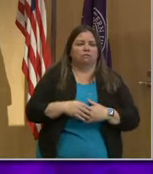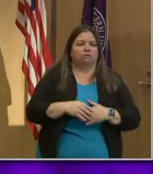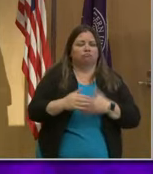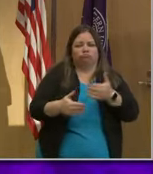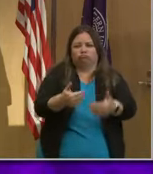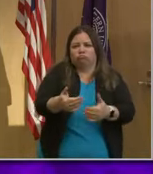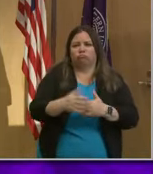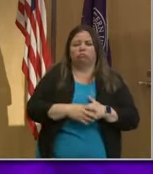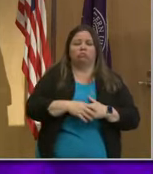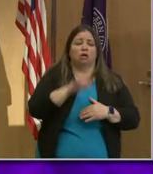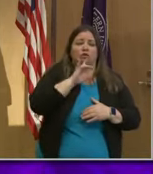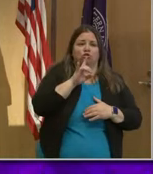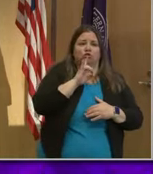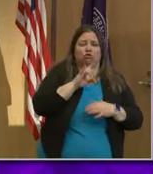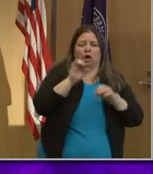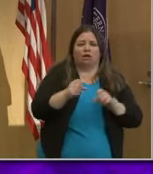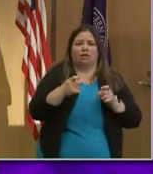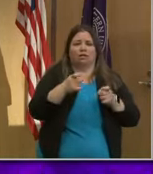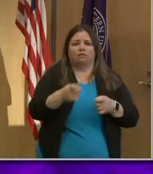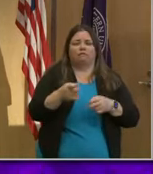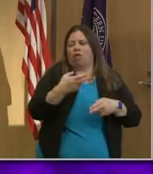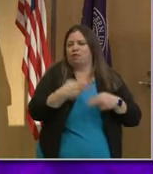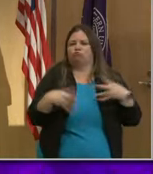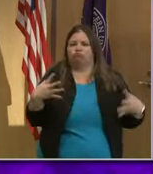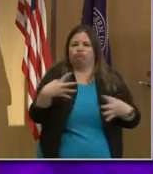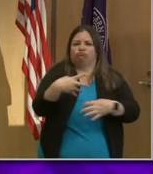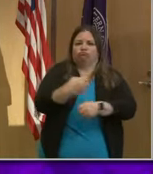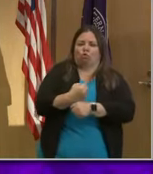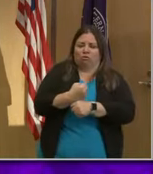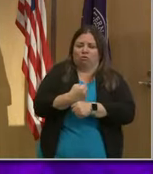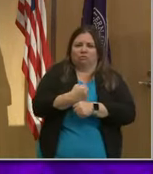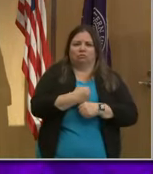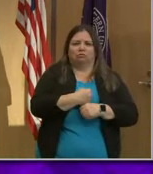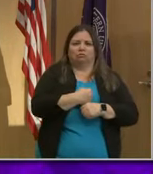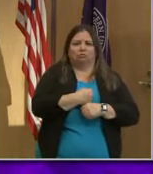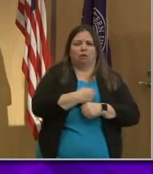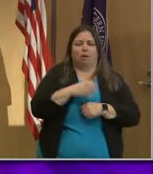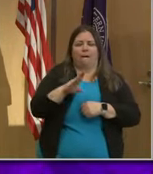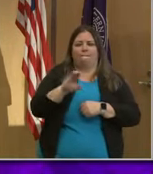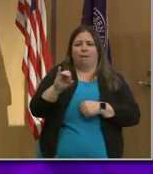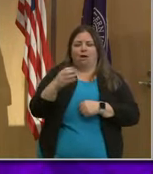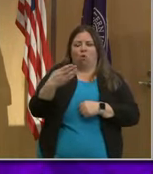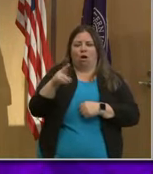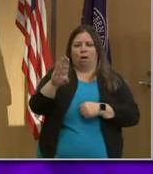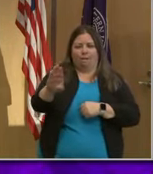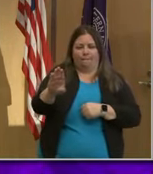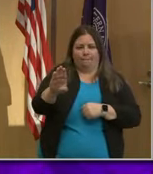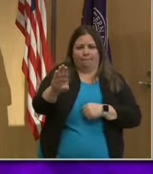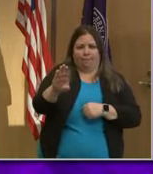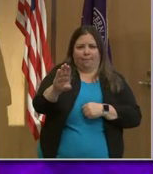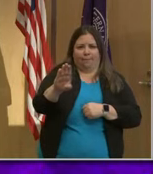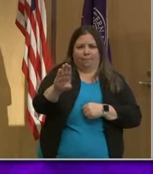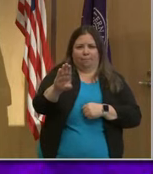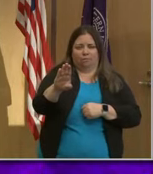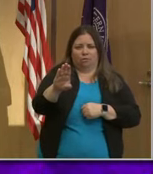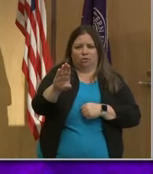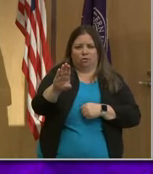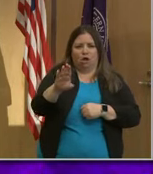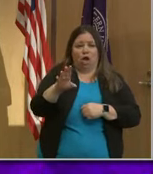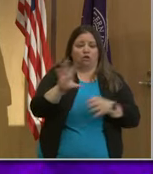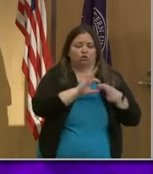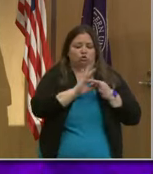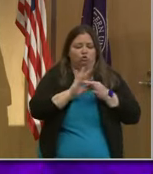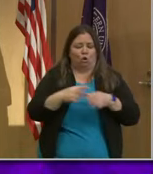Sure. Well, I can give you the short version. So the Chan Zuckerberg Biohub is a joint